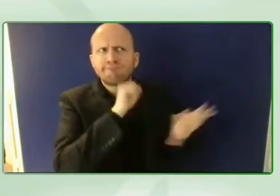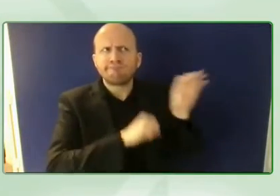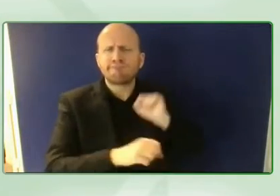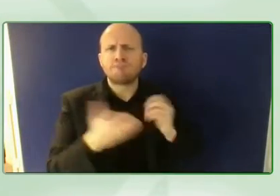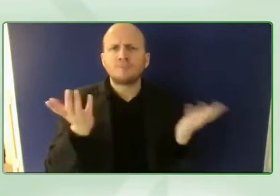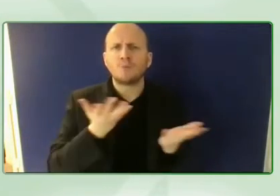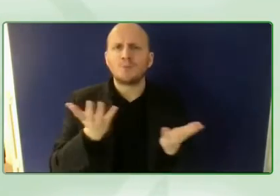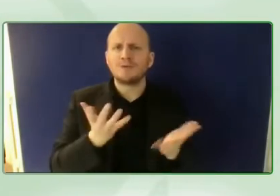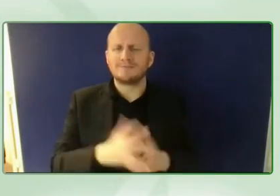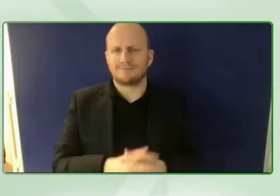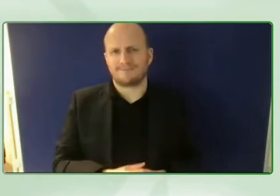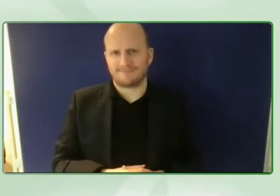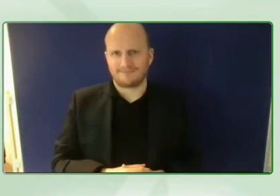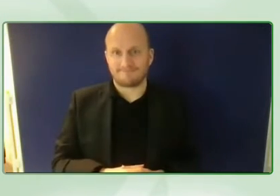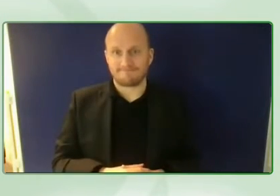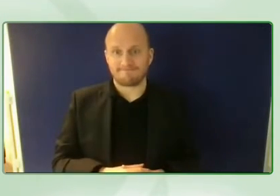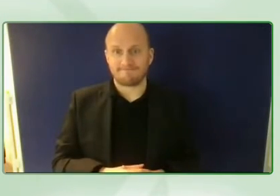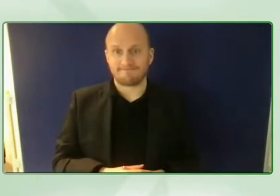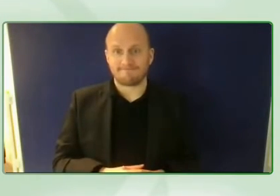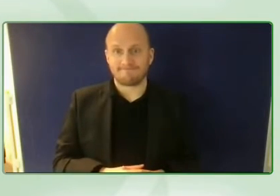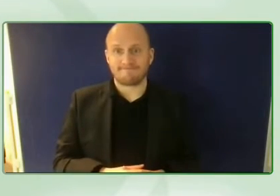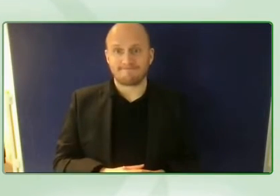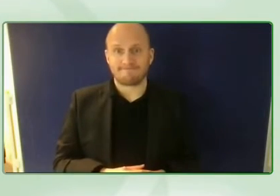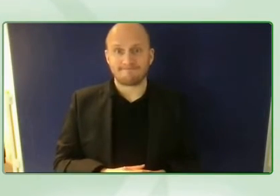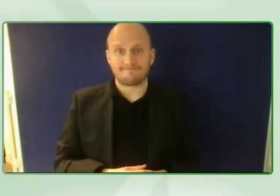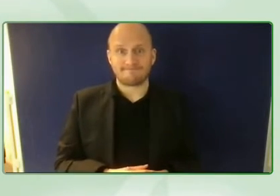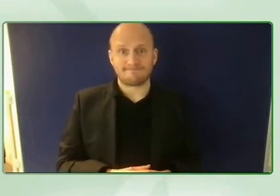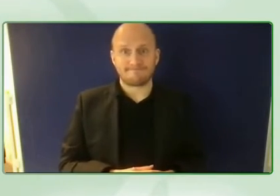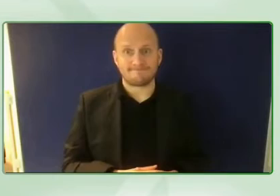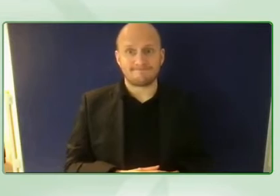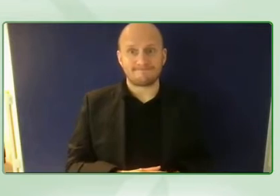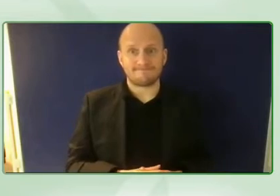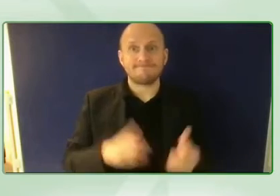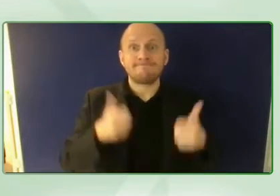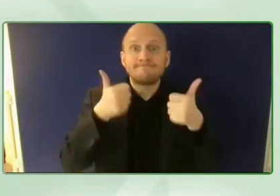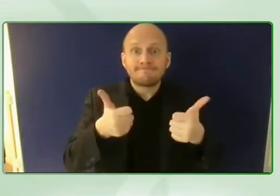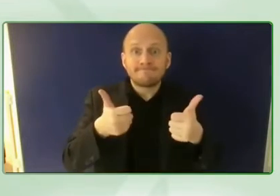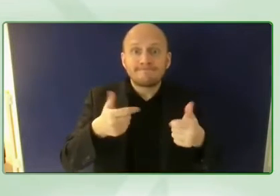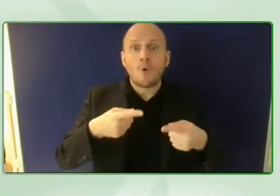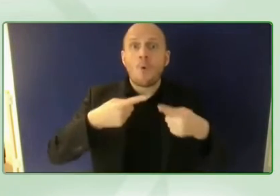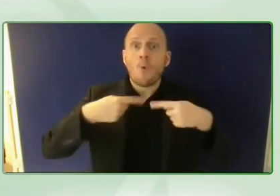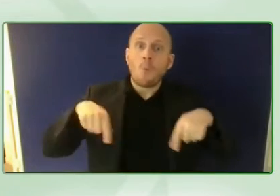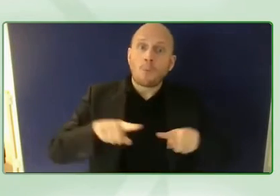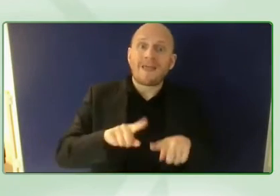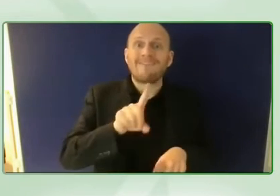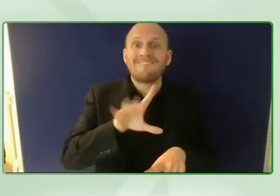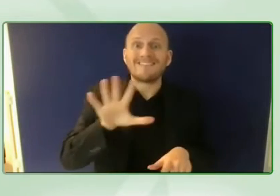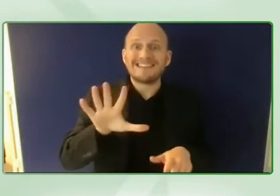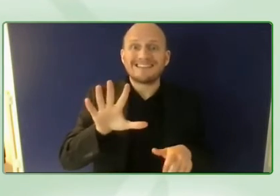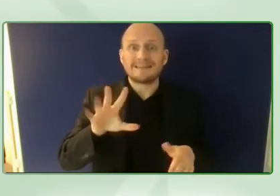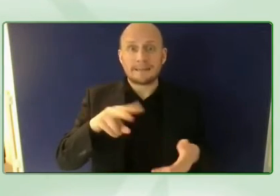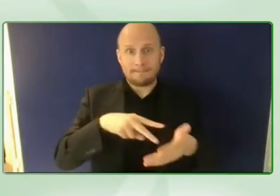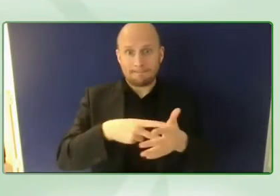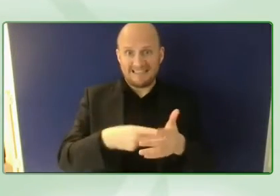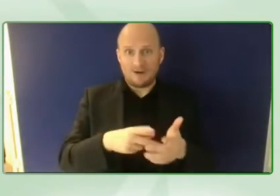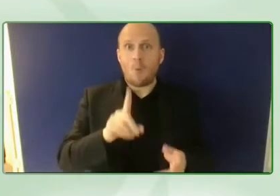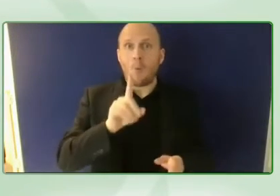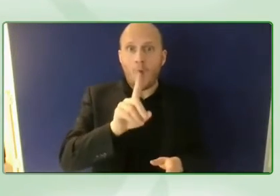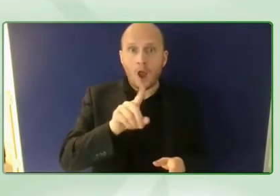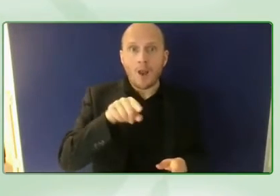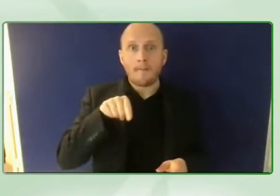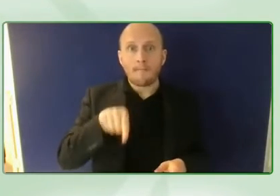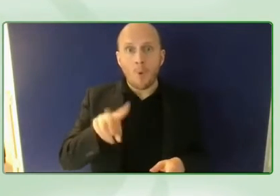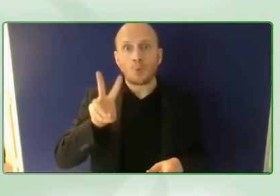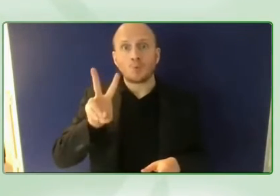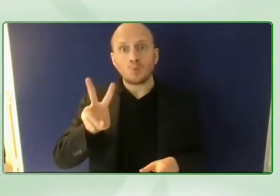okay what did i capture we the 15 refers to 1.2 billion people 15 of